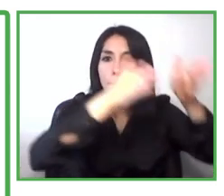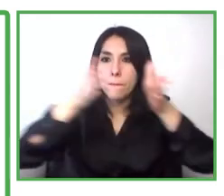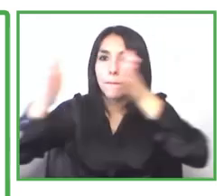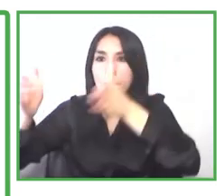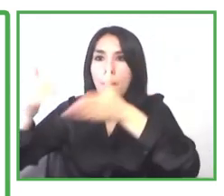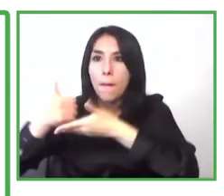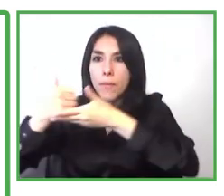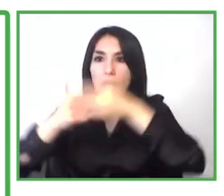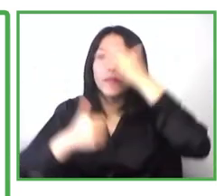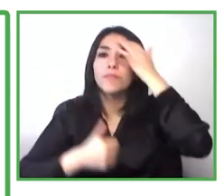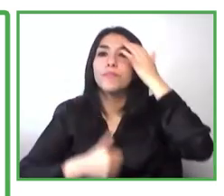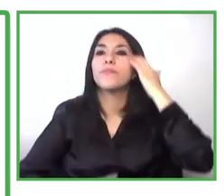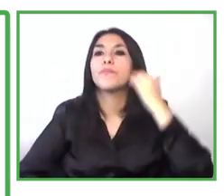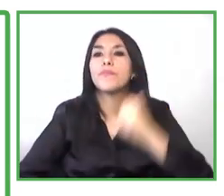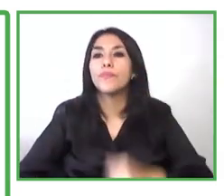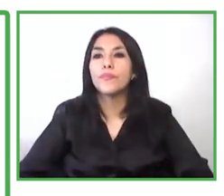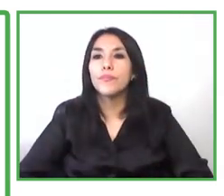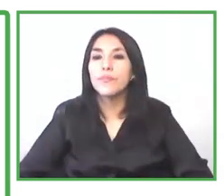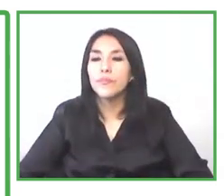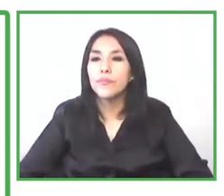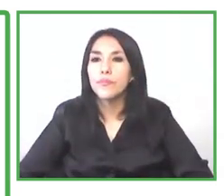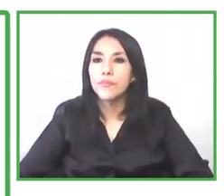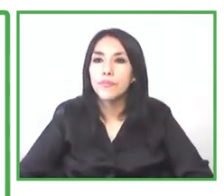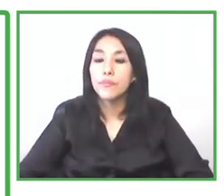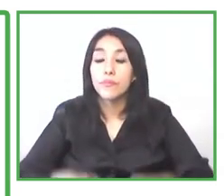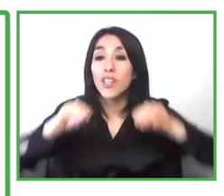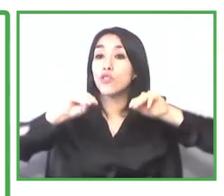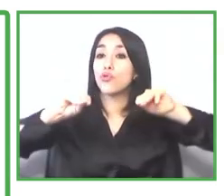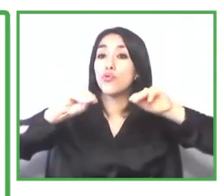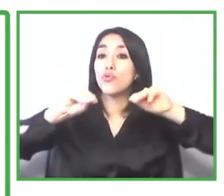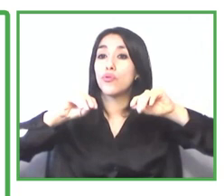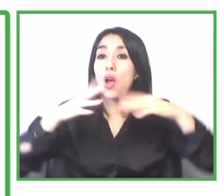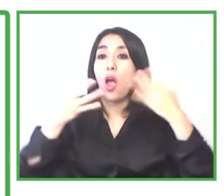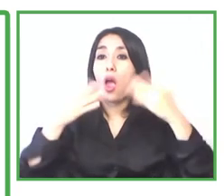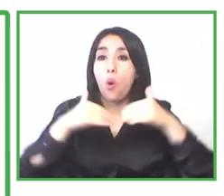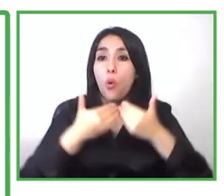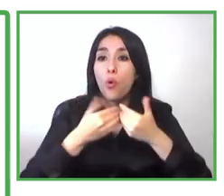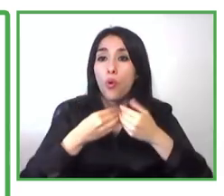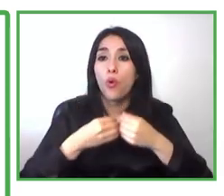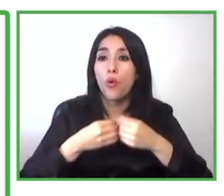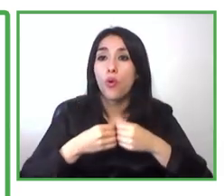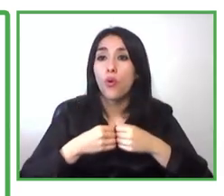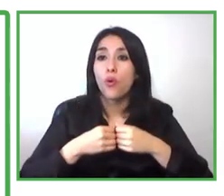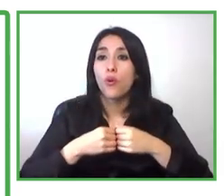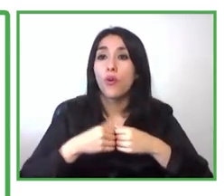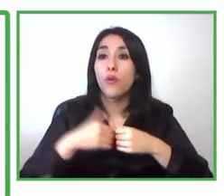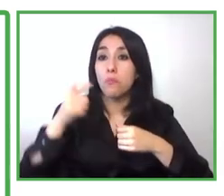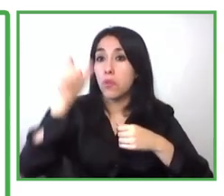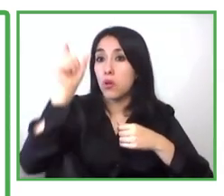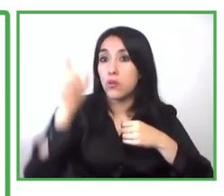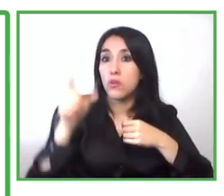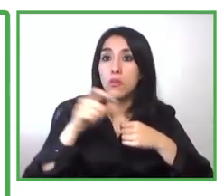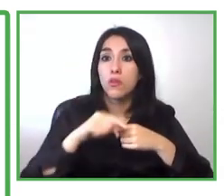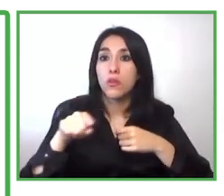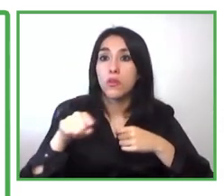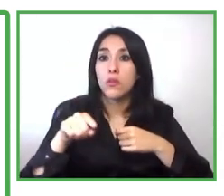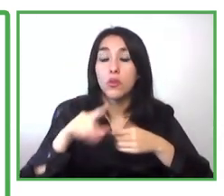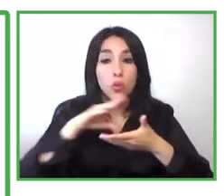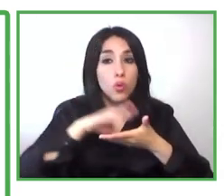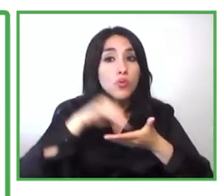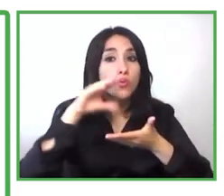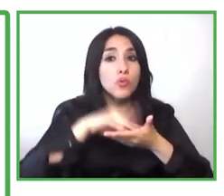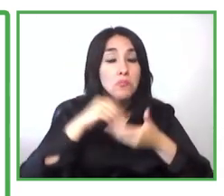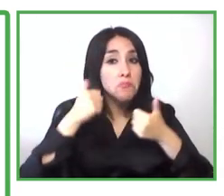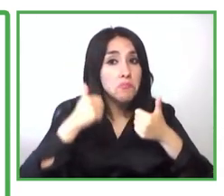that uh for them for to learn how they can improve this to make a better um